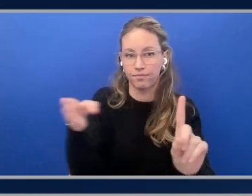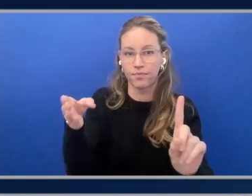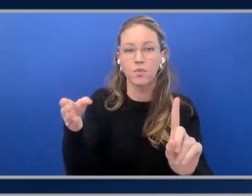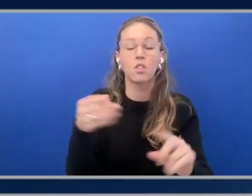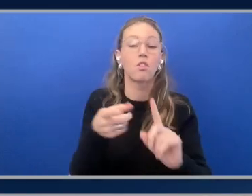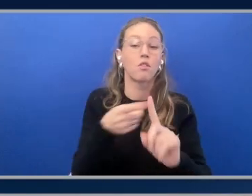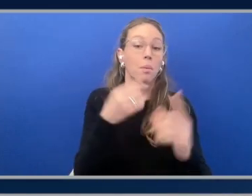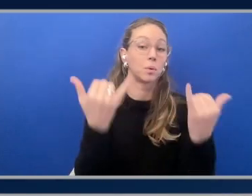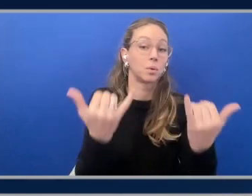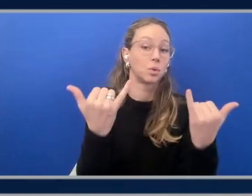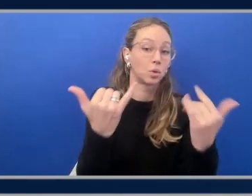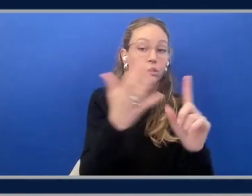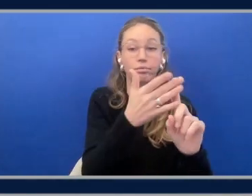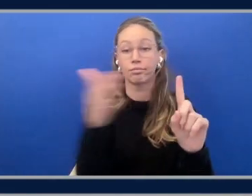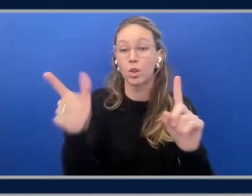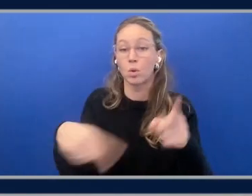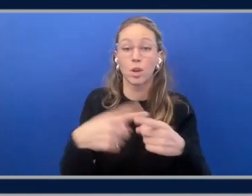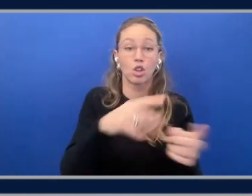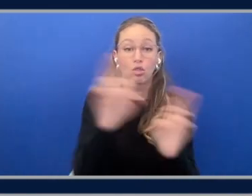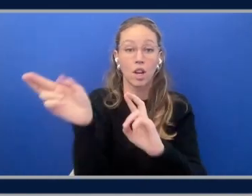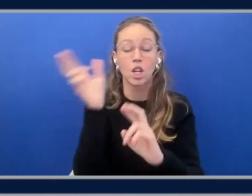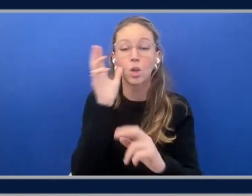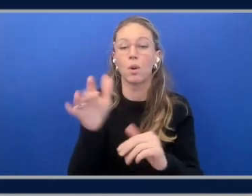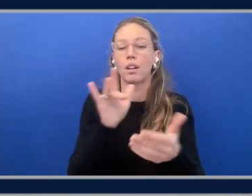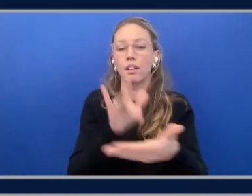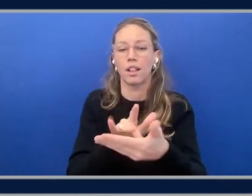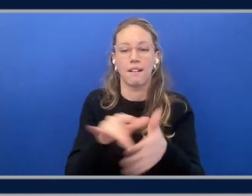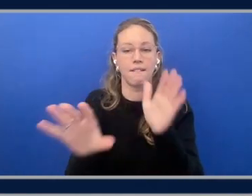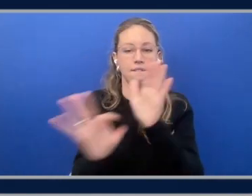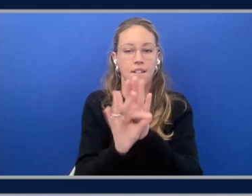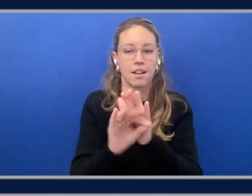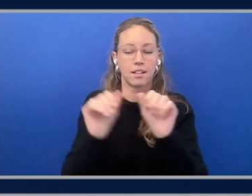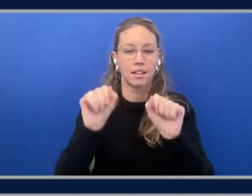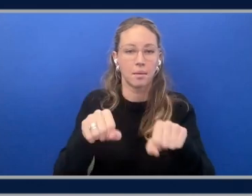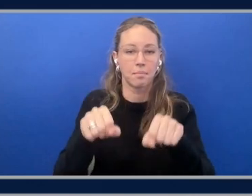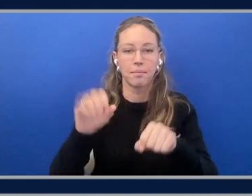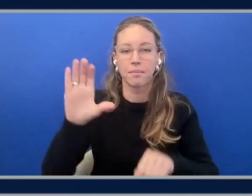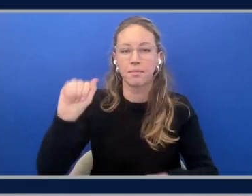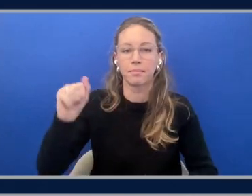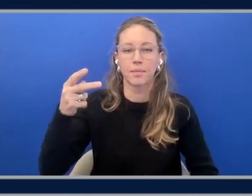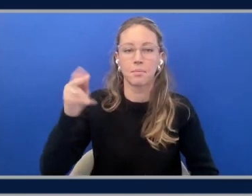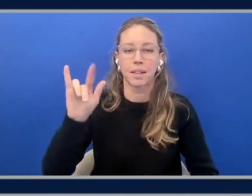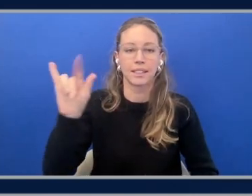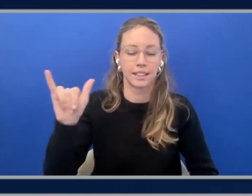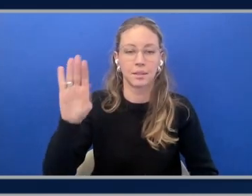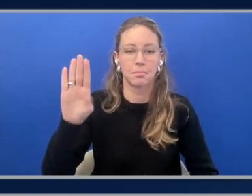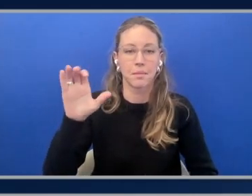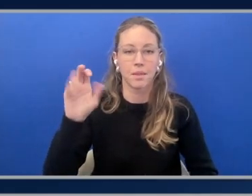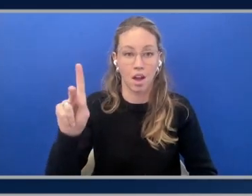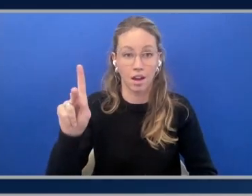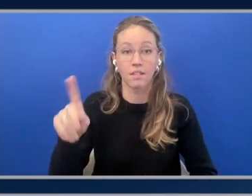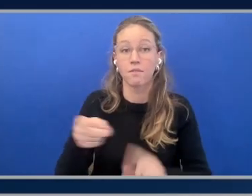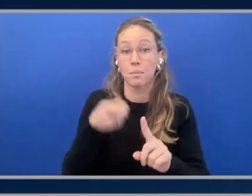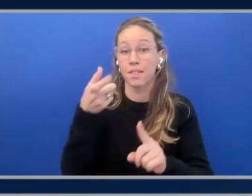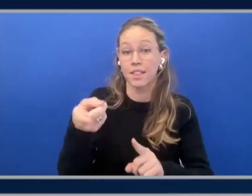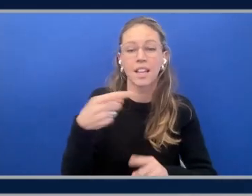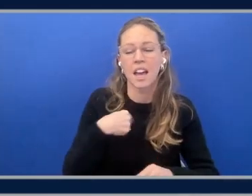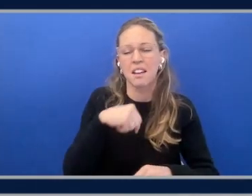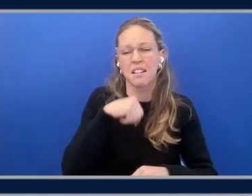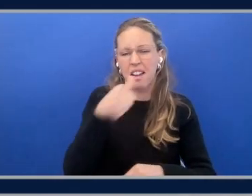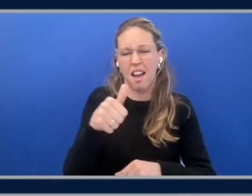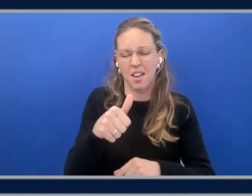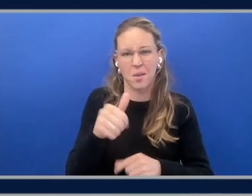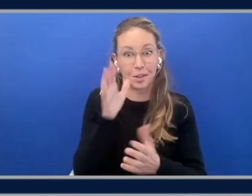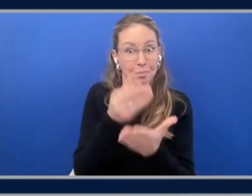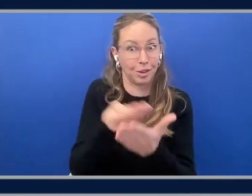today. And when you're ready to go, you would click find capacity block. It's as simple as that. From there on, you know, I won't click find capacity block. I'm not going to purchase